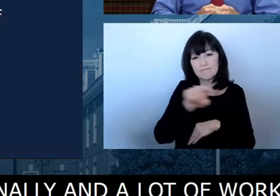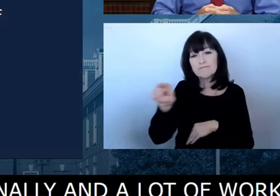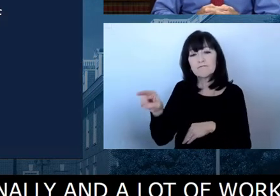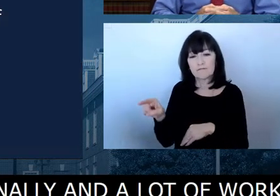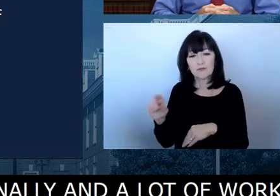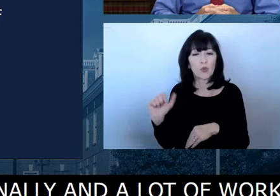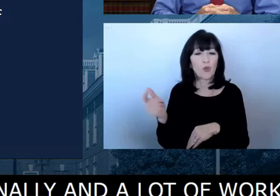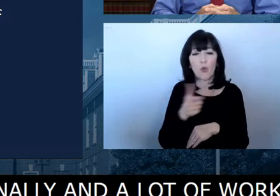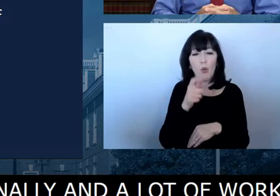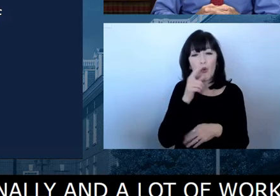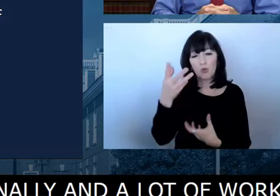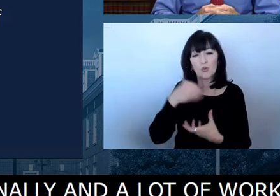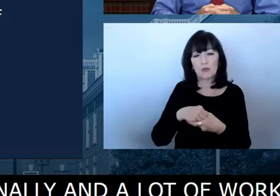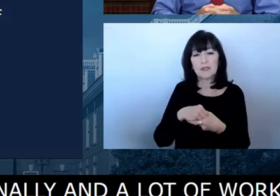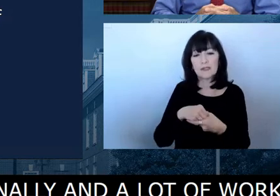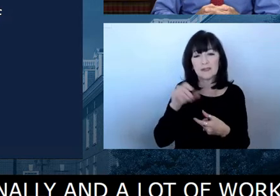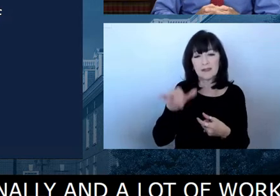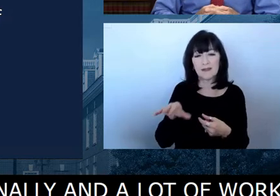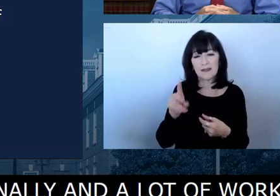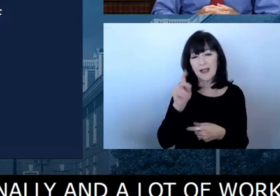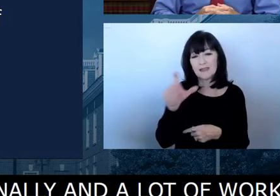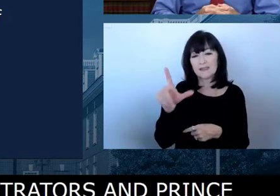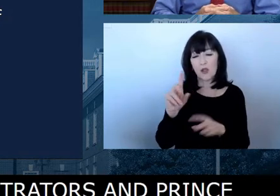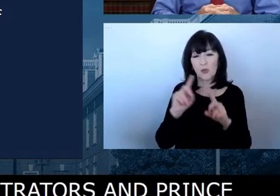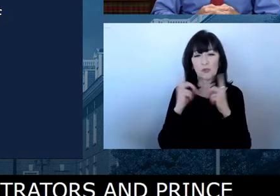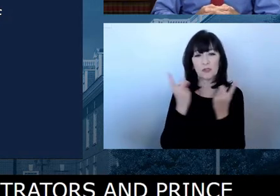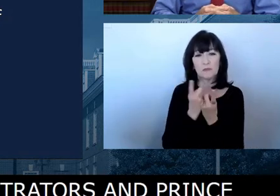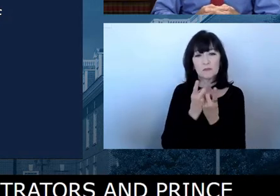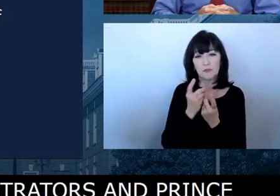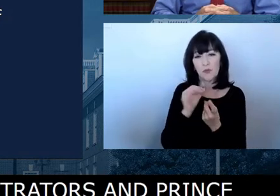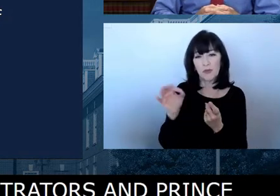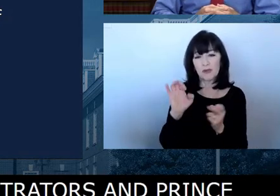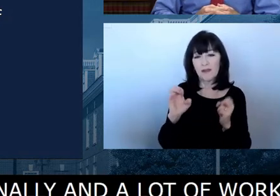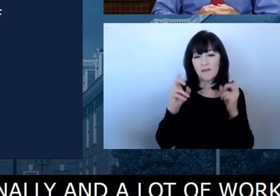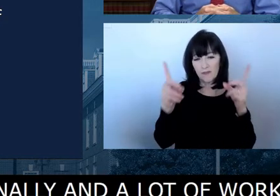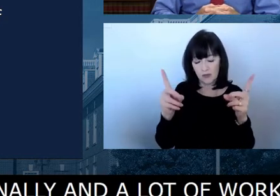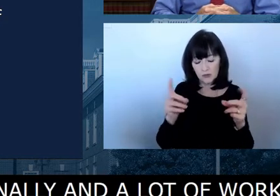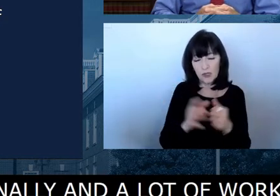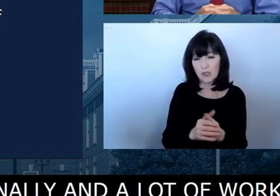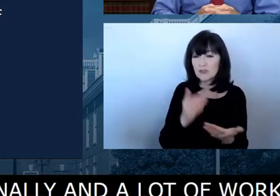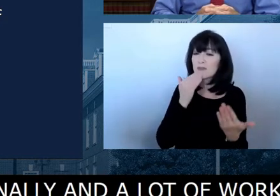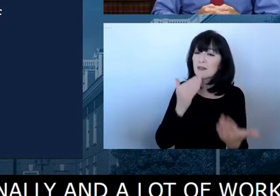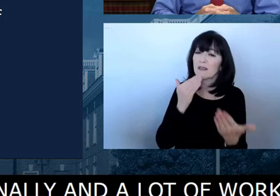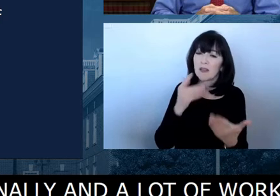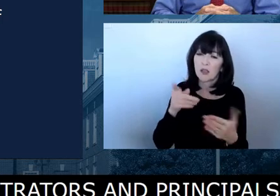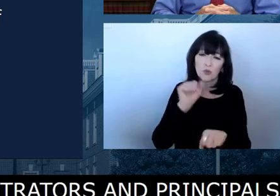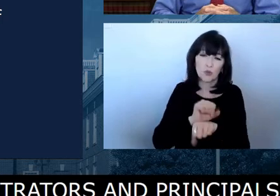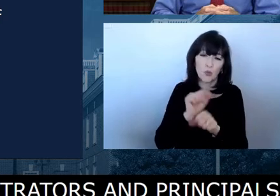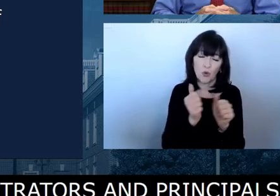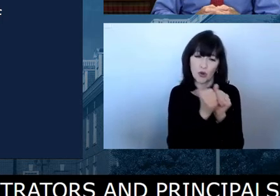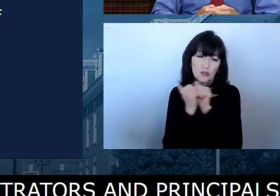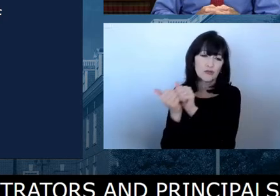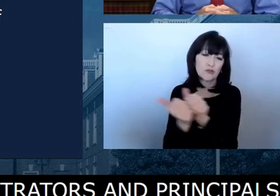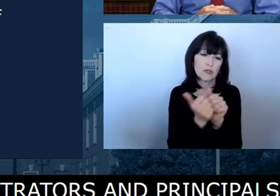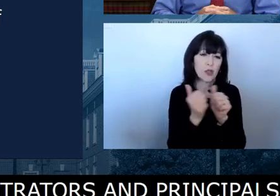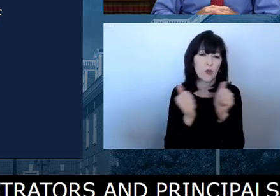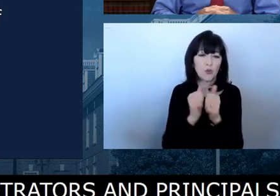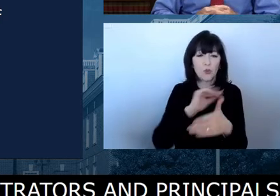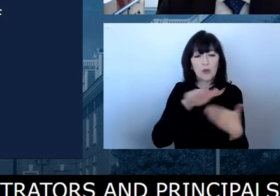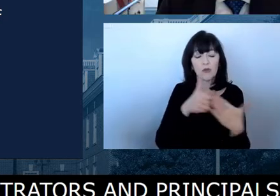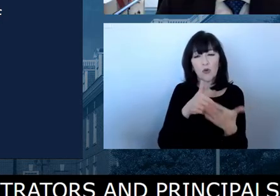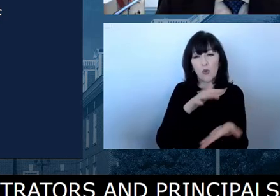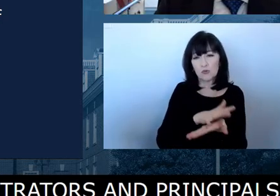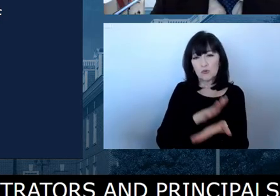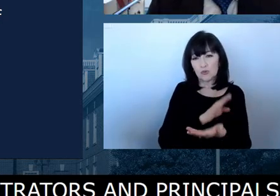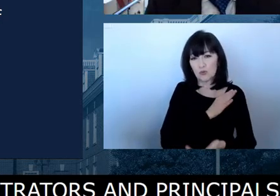our team, uh, and thanks for working with all the superintendents and school boards and, and getting this right over the next month and a half.